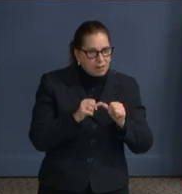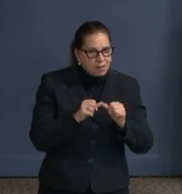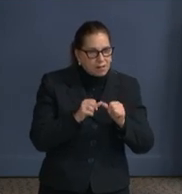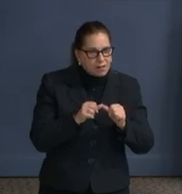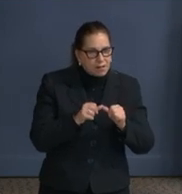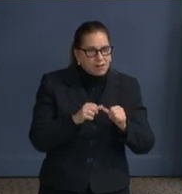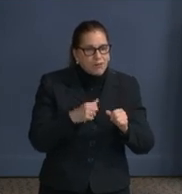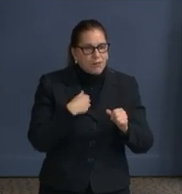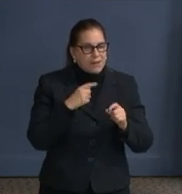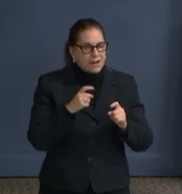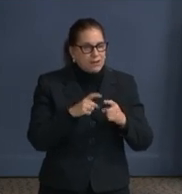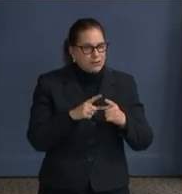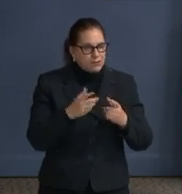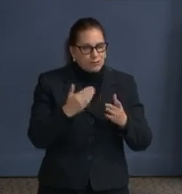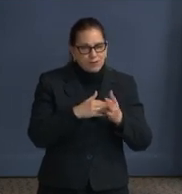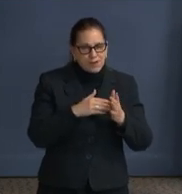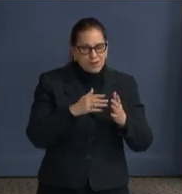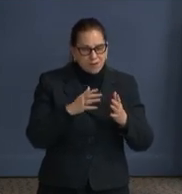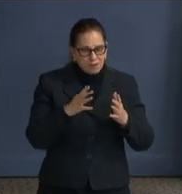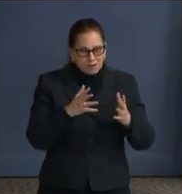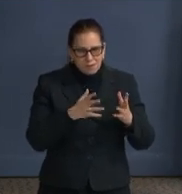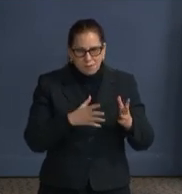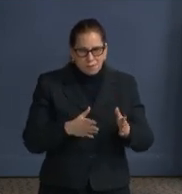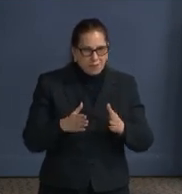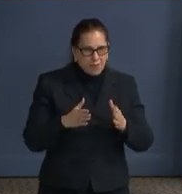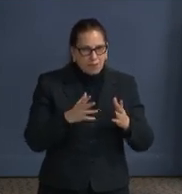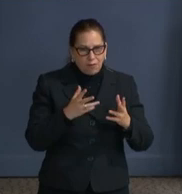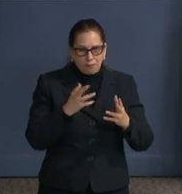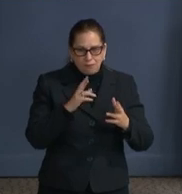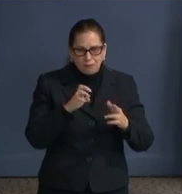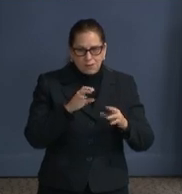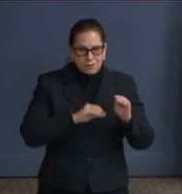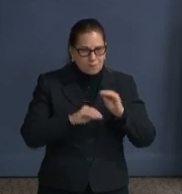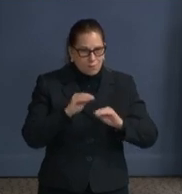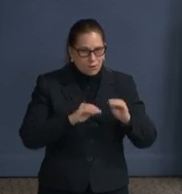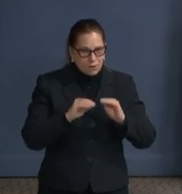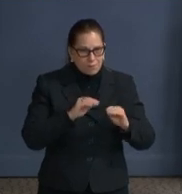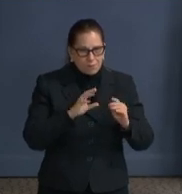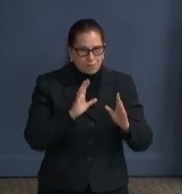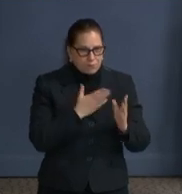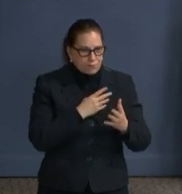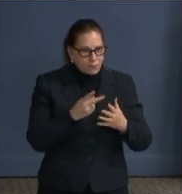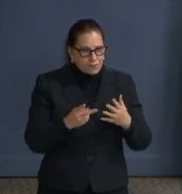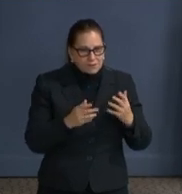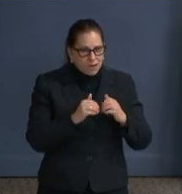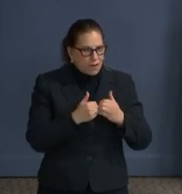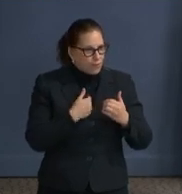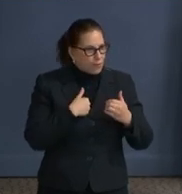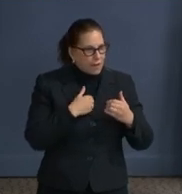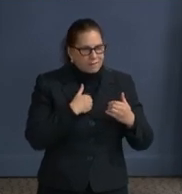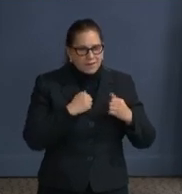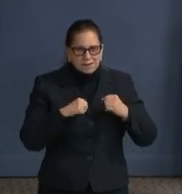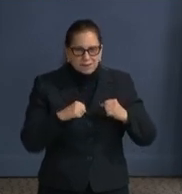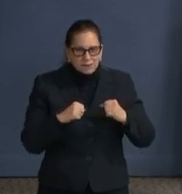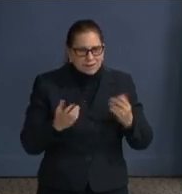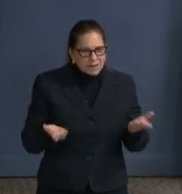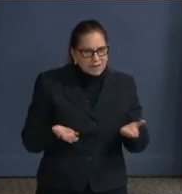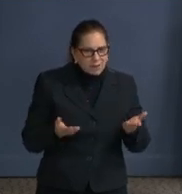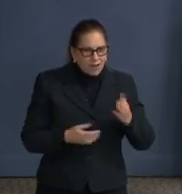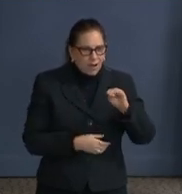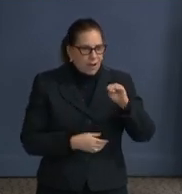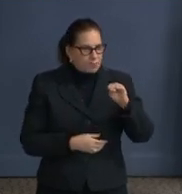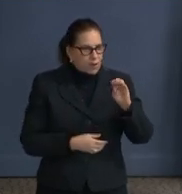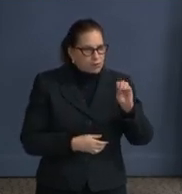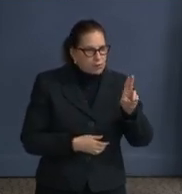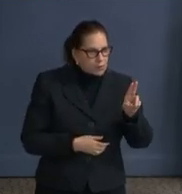we approach these massive multi-jurisdictional crises? Is there like perhaps a new MOUs being generated? And then